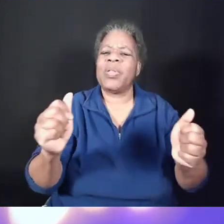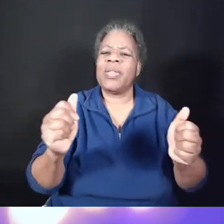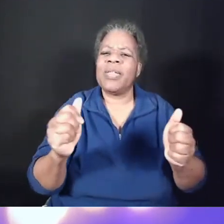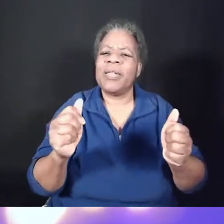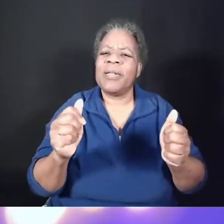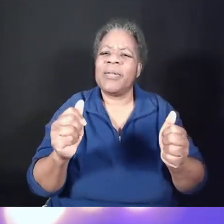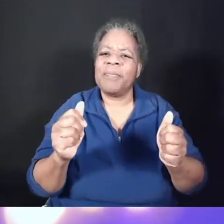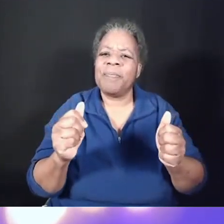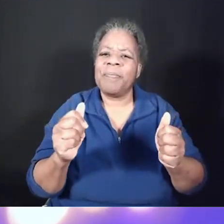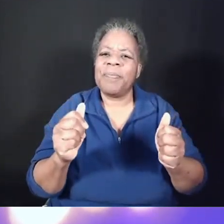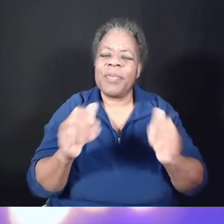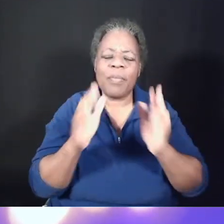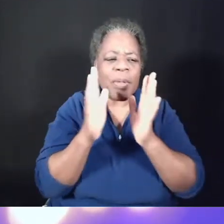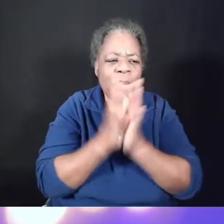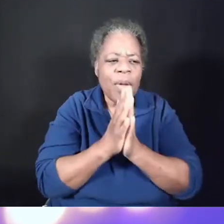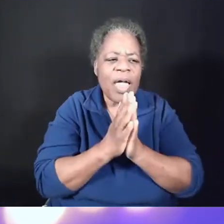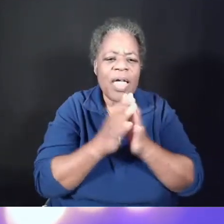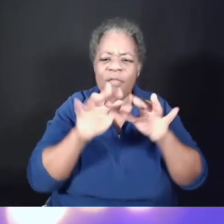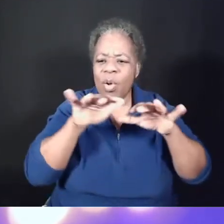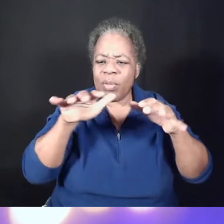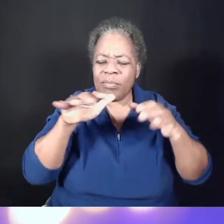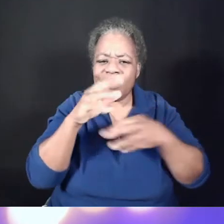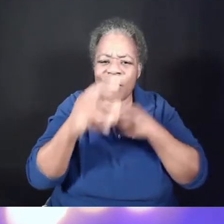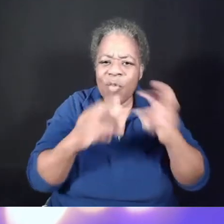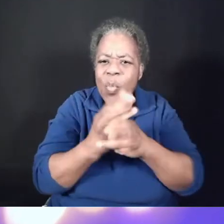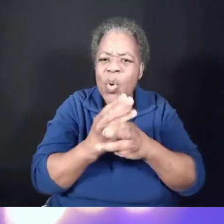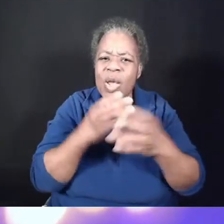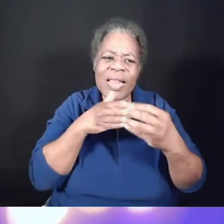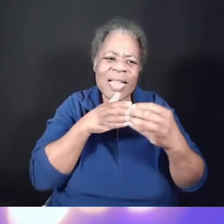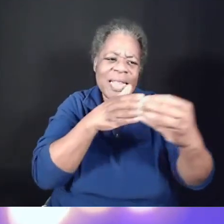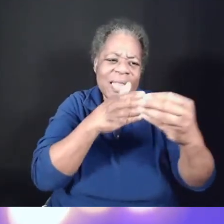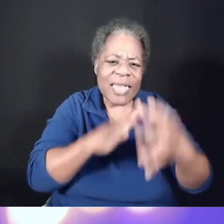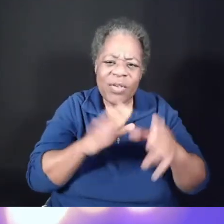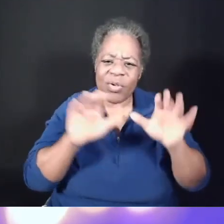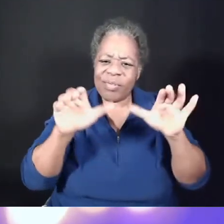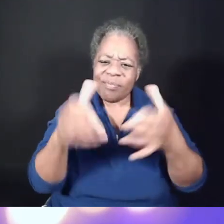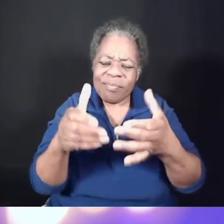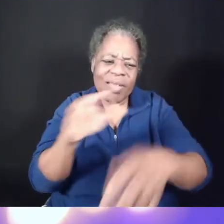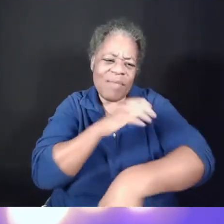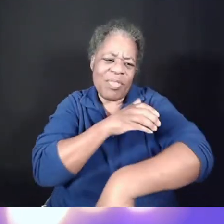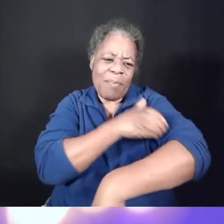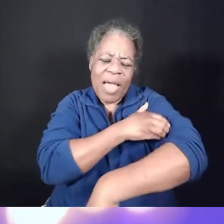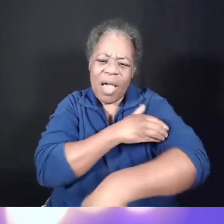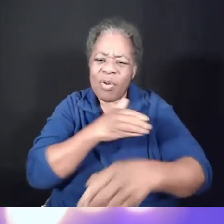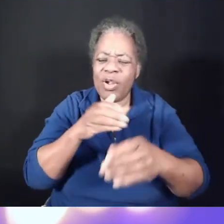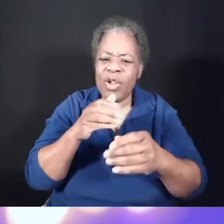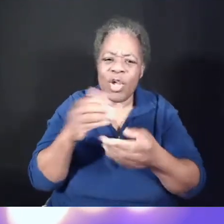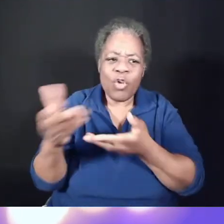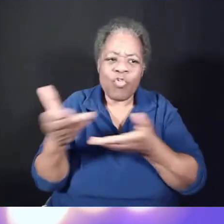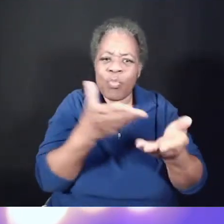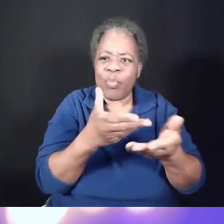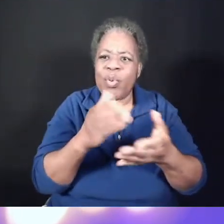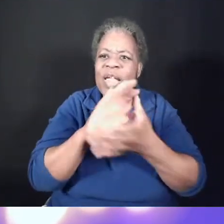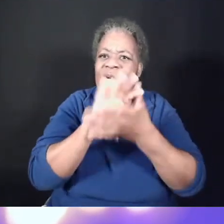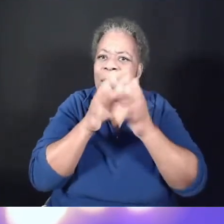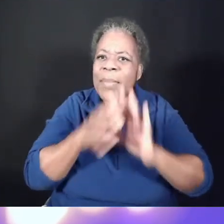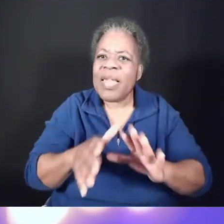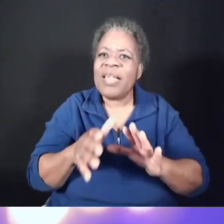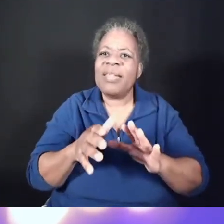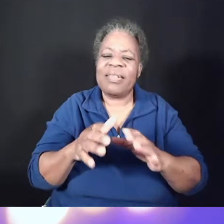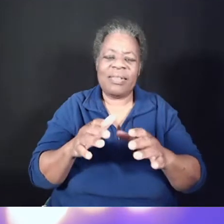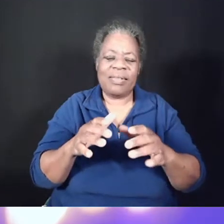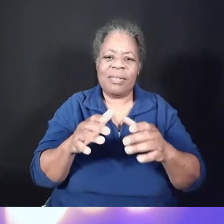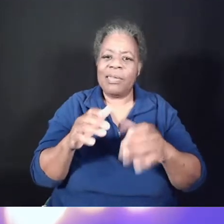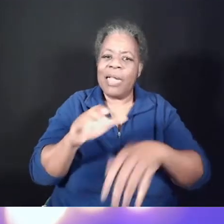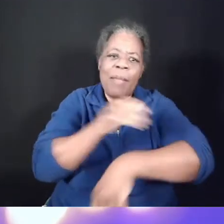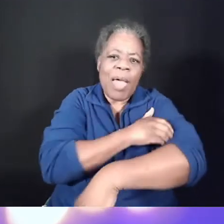We pray for the world leaders who have the power to fight wars and bring peace, for those who have power over life and death. Help